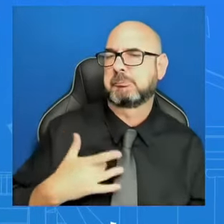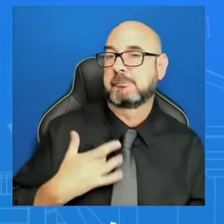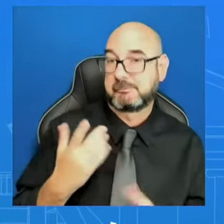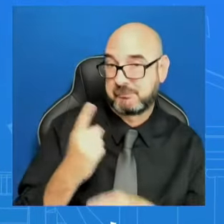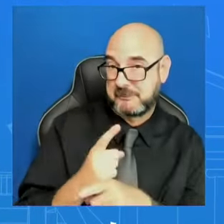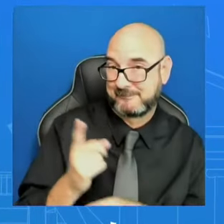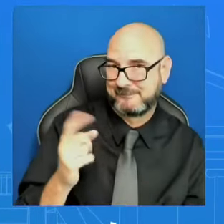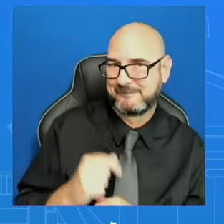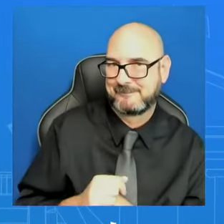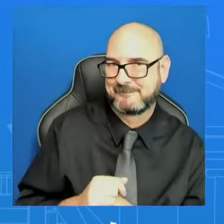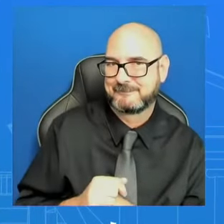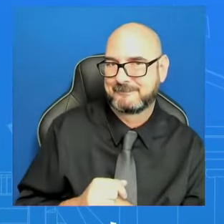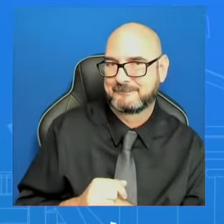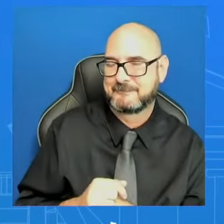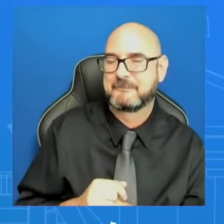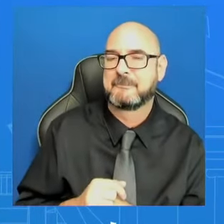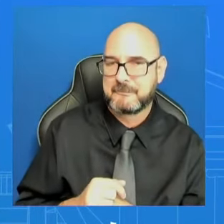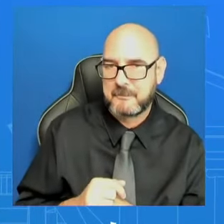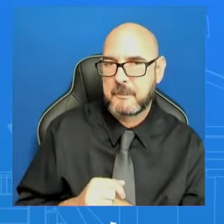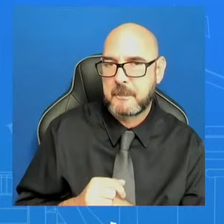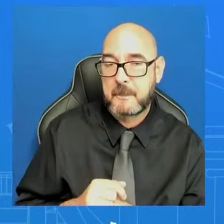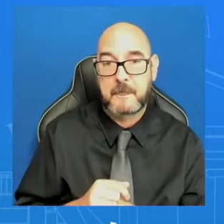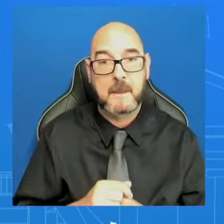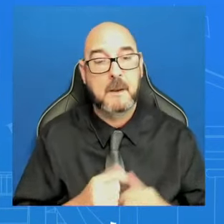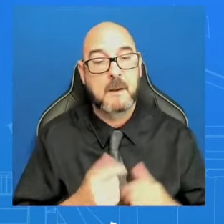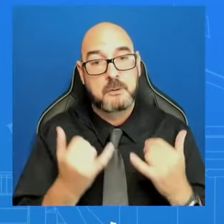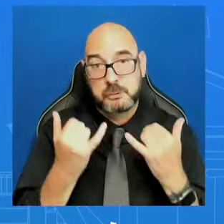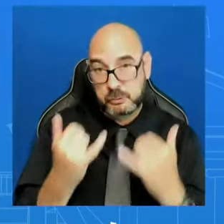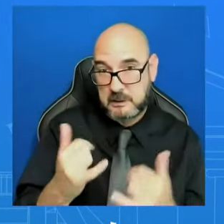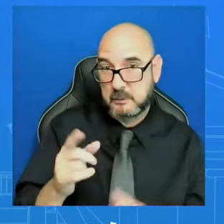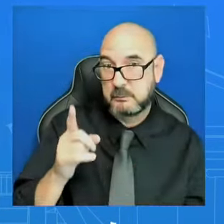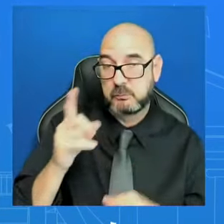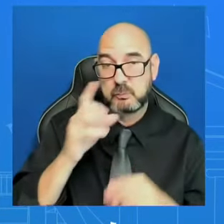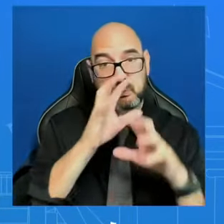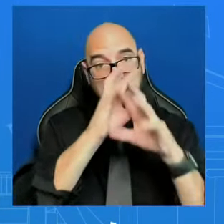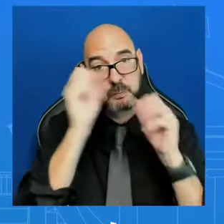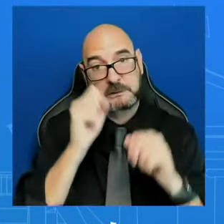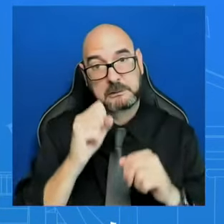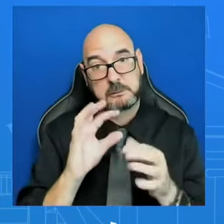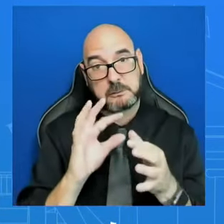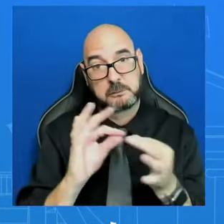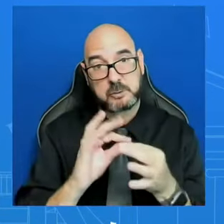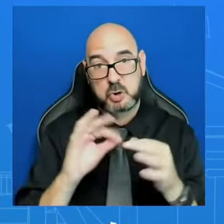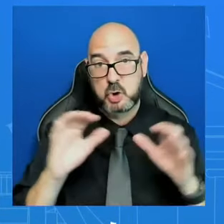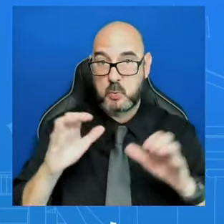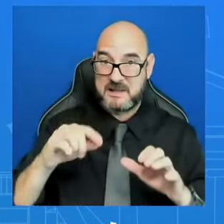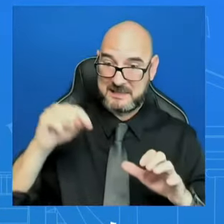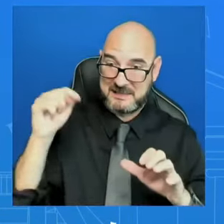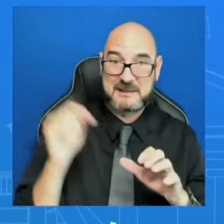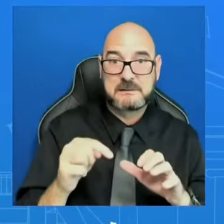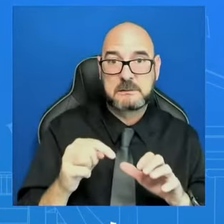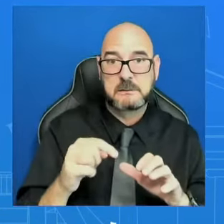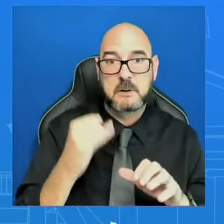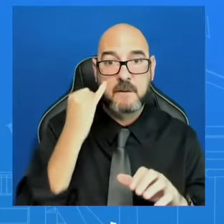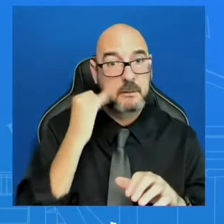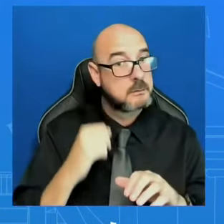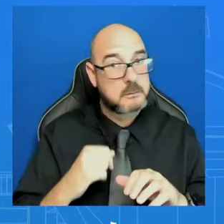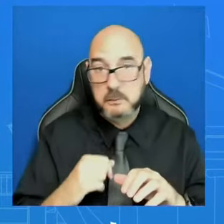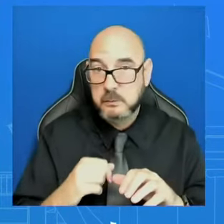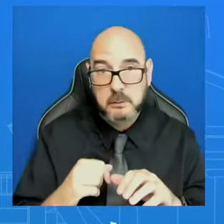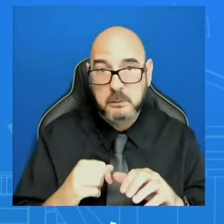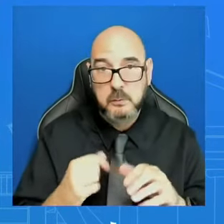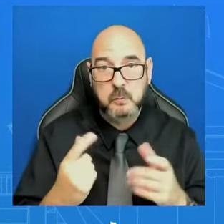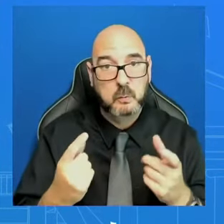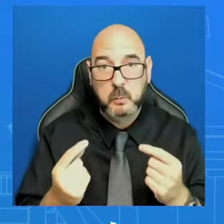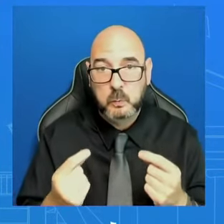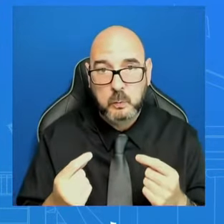concrete changes or else. It's the or else that I want to make clear here. Is the president threatening to withhold aid to Israel if they do not make these